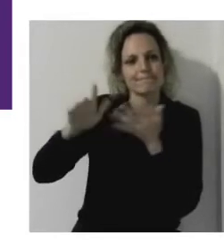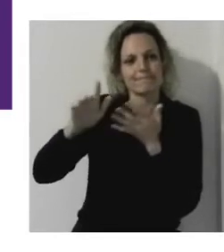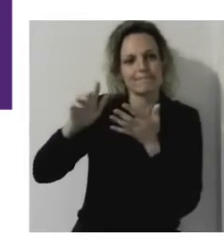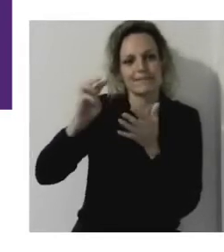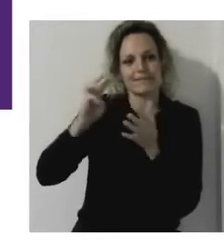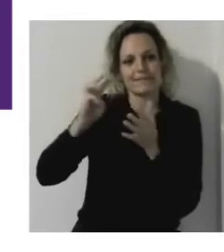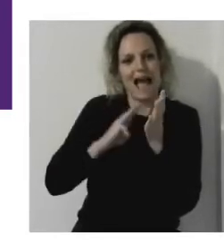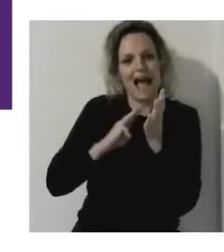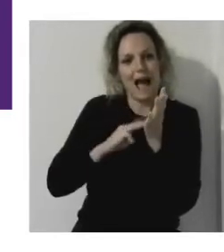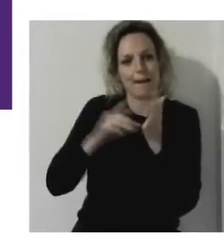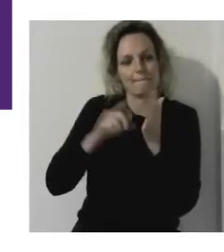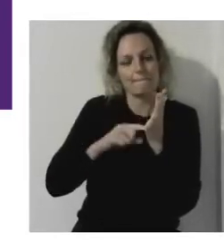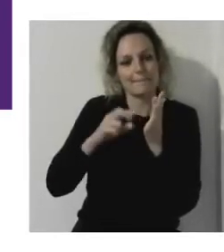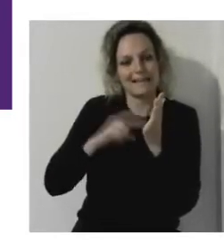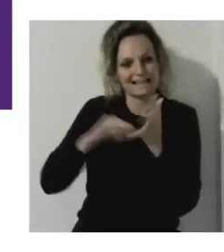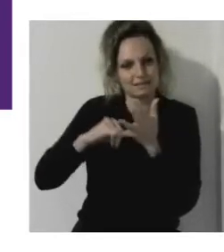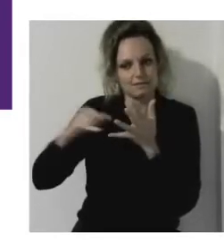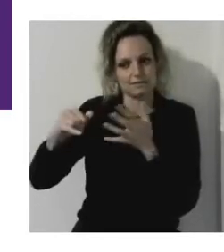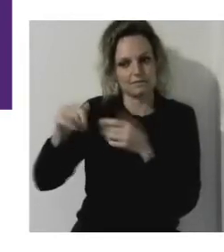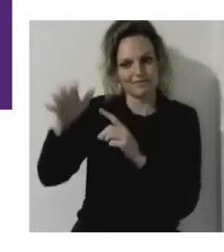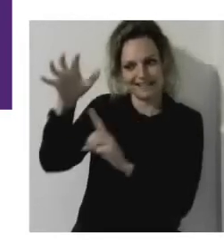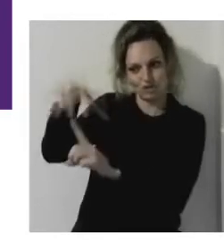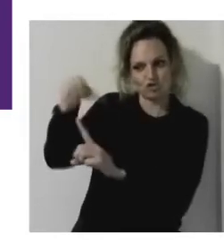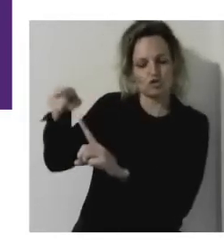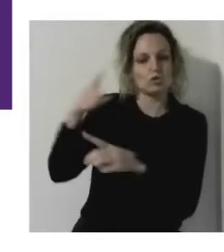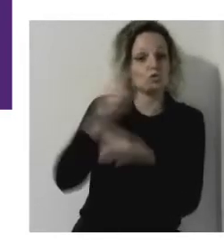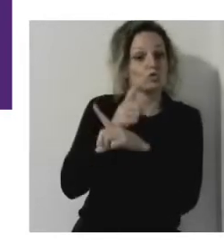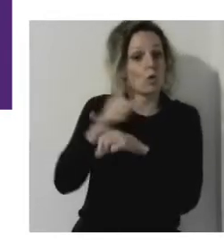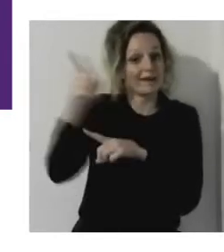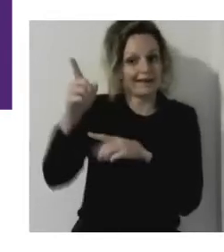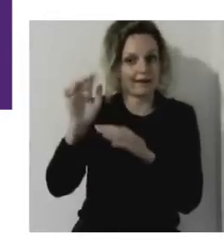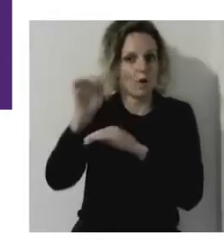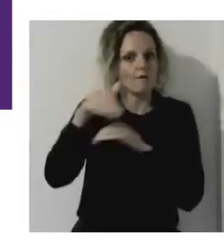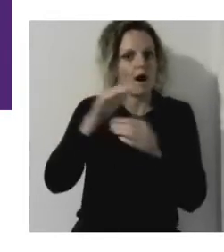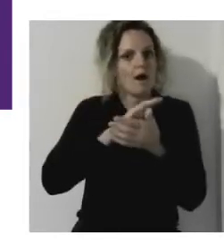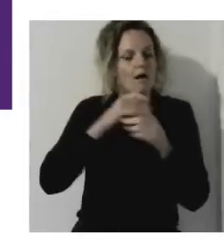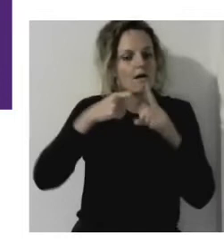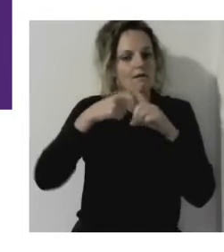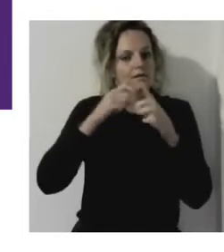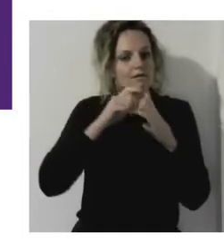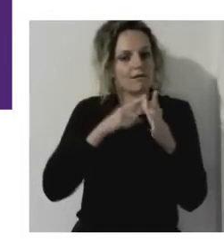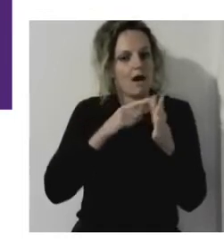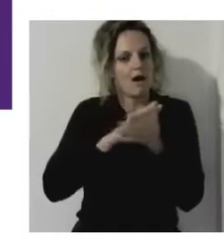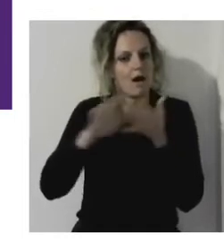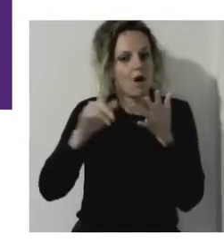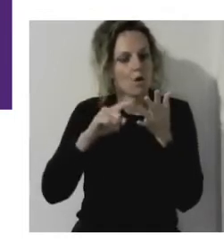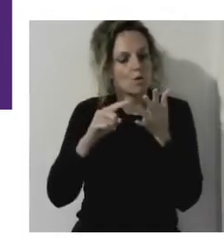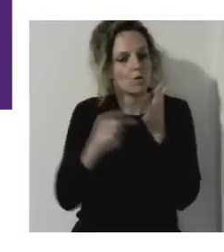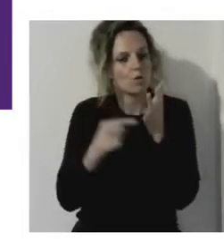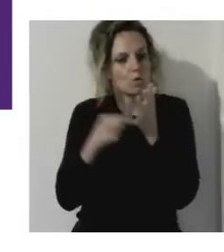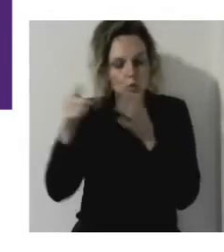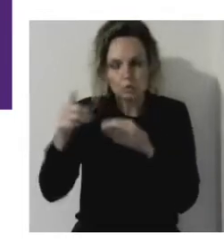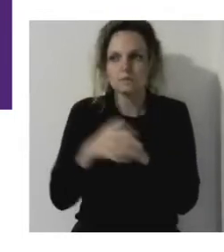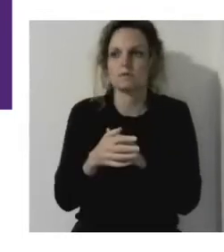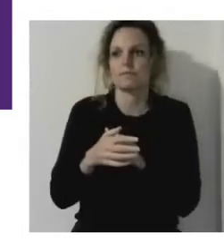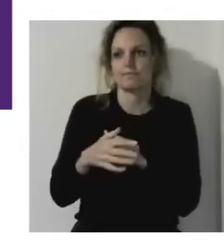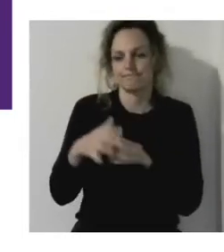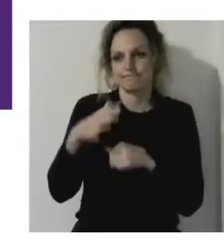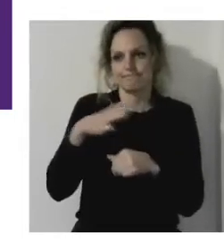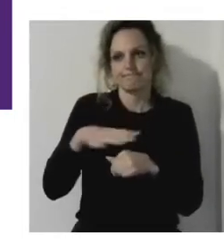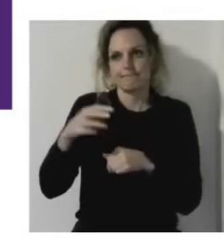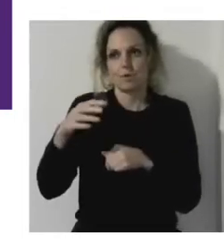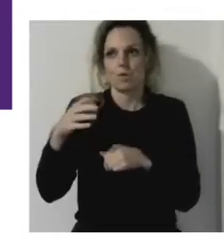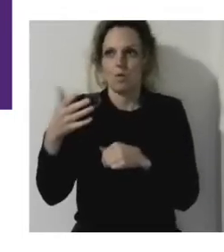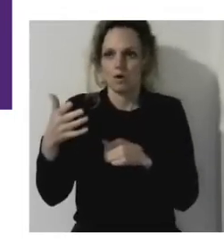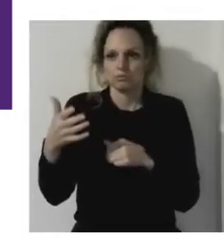Rama's been doing some research around what he calls creative leadership. And that's all about finding those leaders and giving them the space